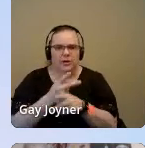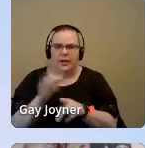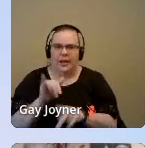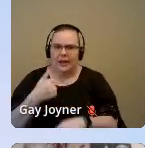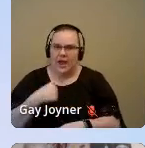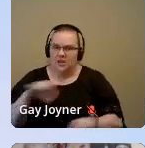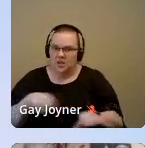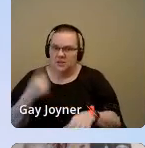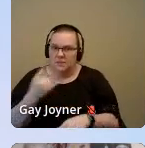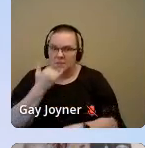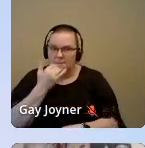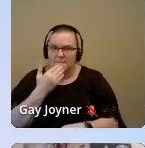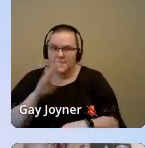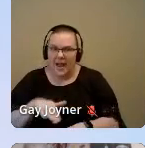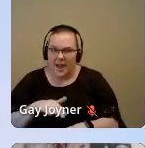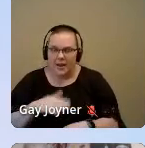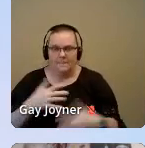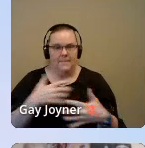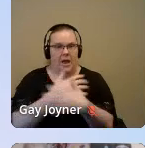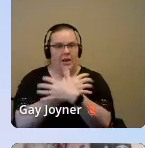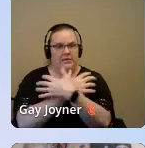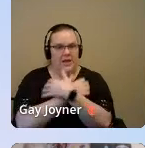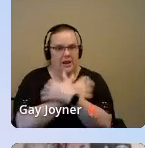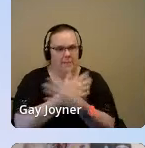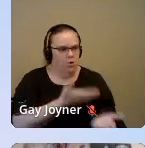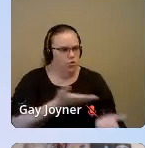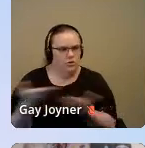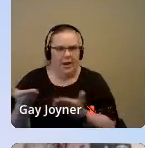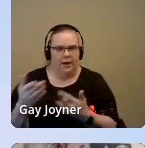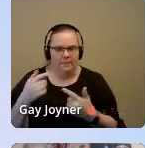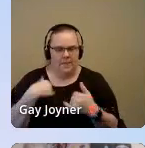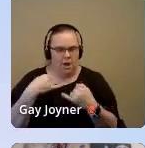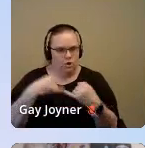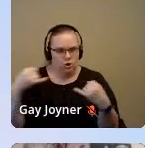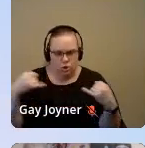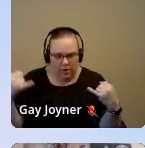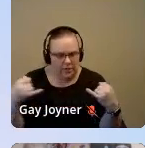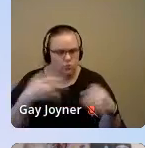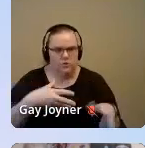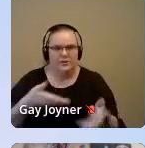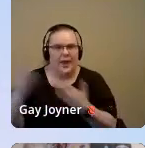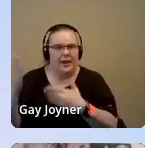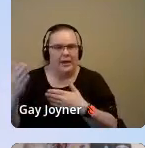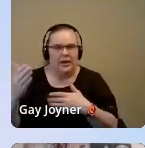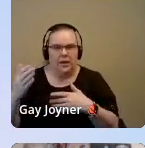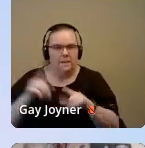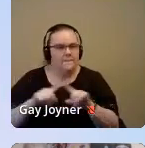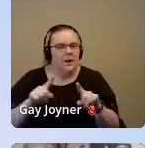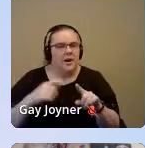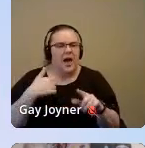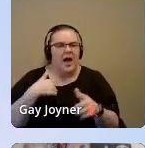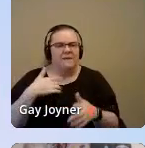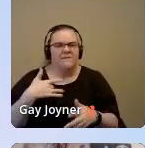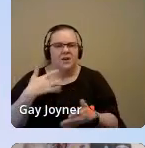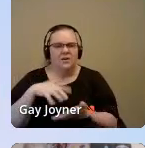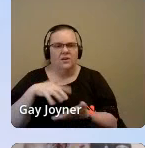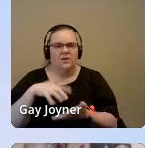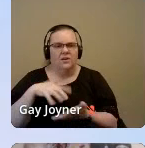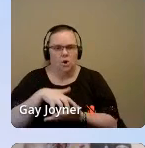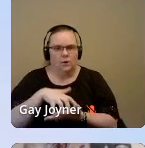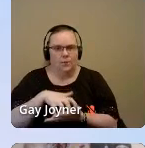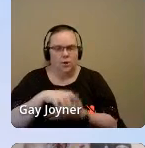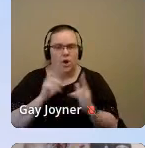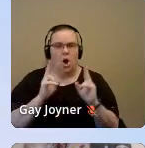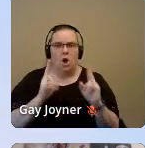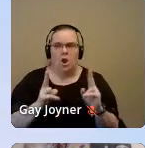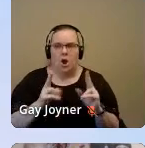My teddy bear was confiscated. My shoelaces were taken. No one is telling me why any of these things are happening. But I felt so vulnerable being in a hallway with strangers